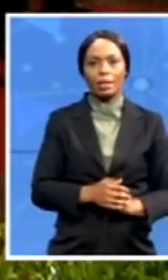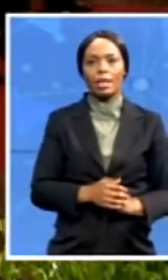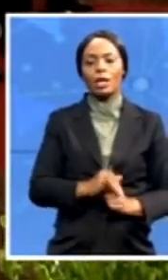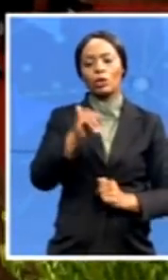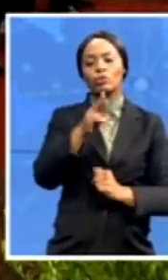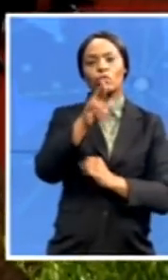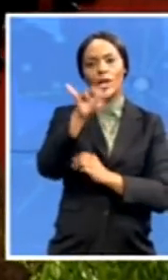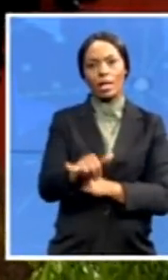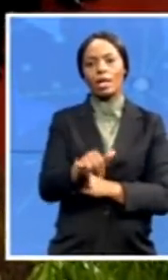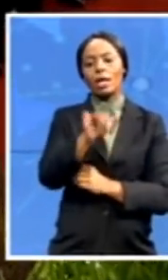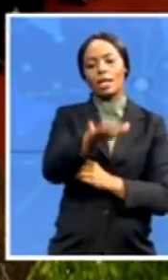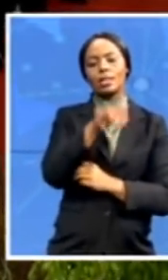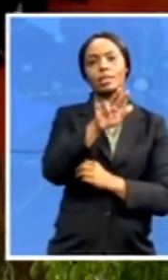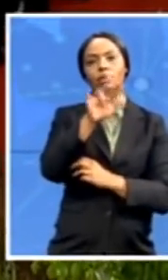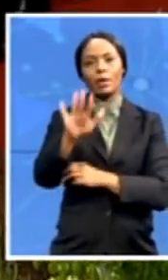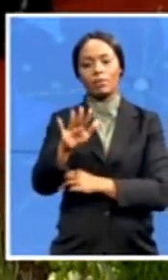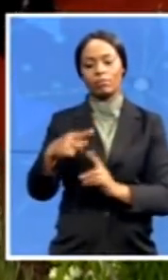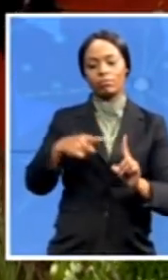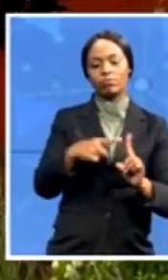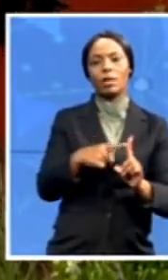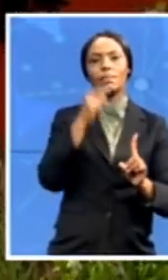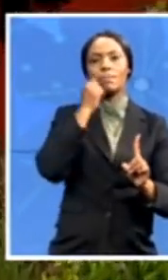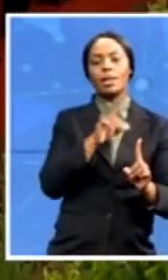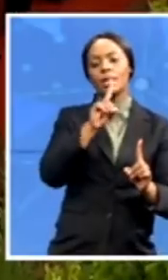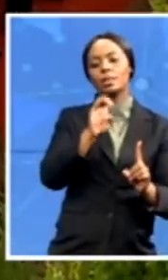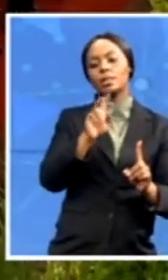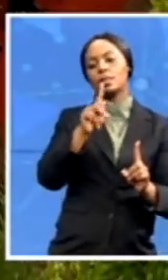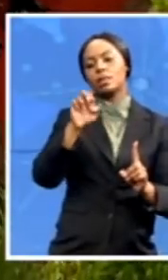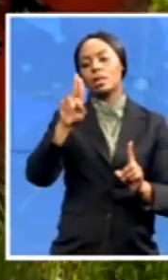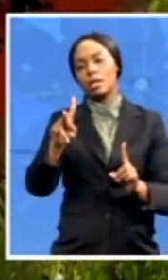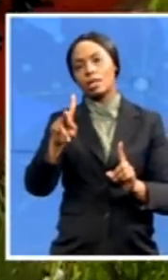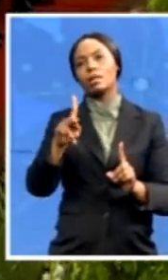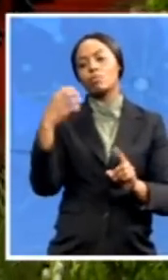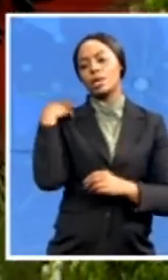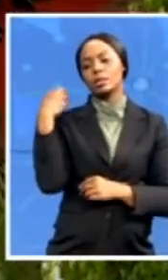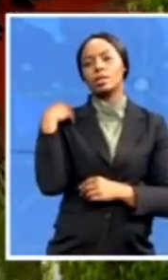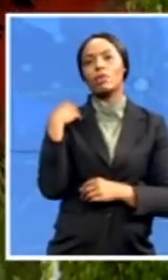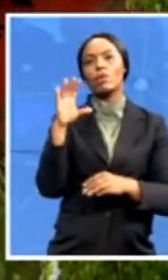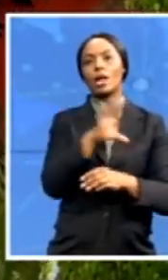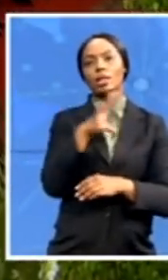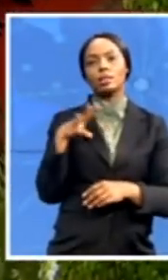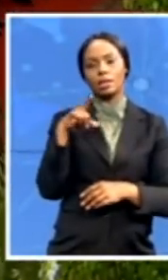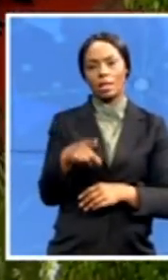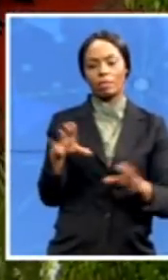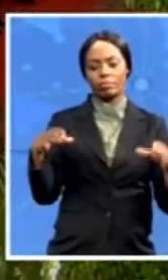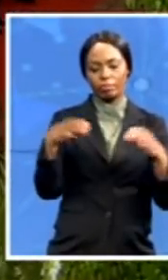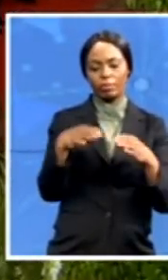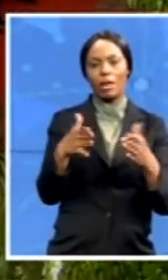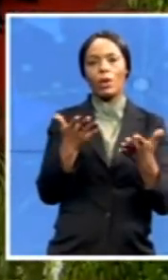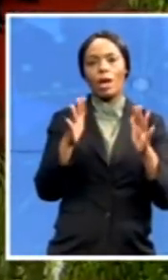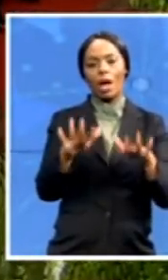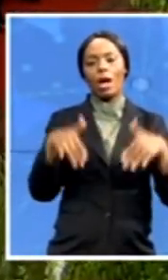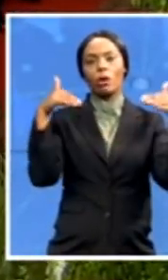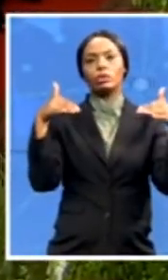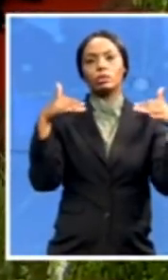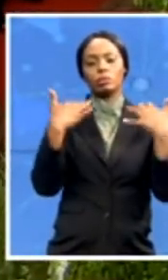Mr. de Klerk became chairman of the Minister's Council in the House of Assembly. He became leader of the House of Assembly on